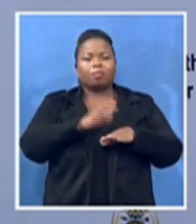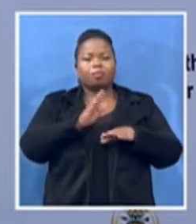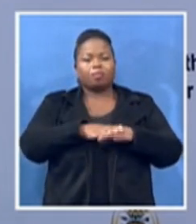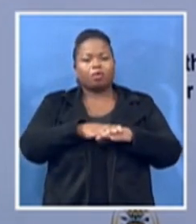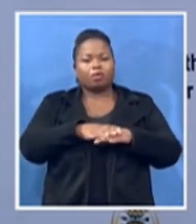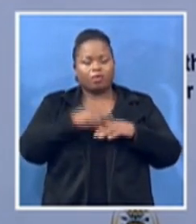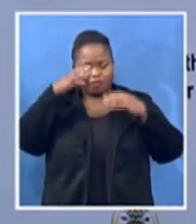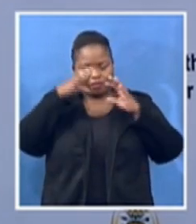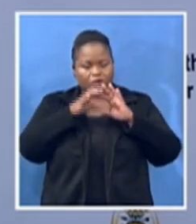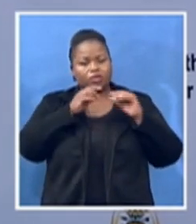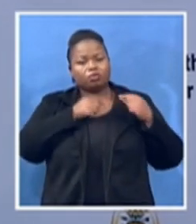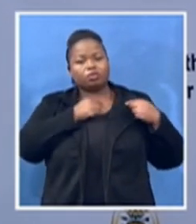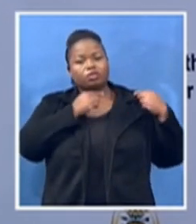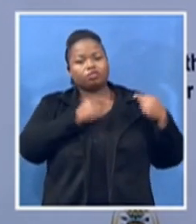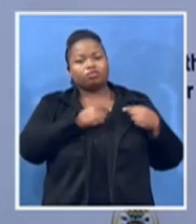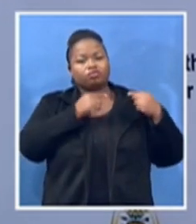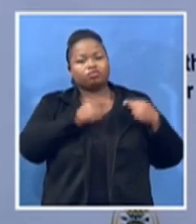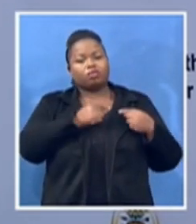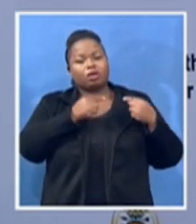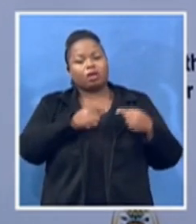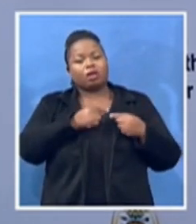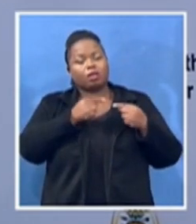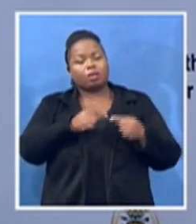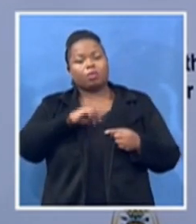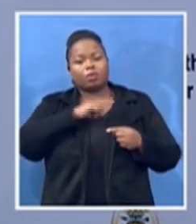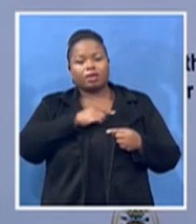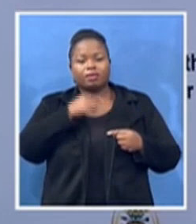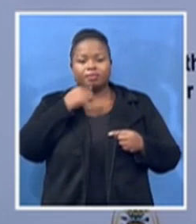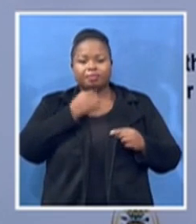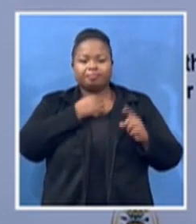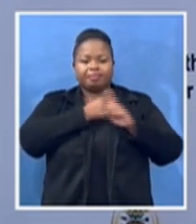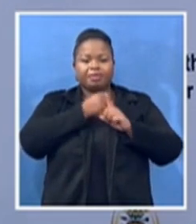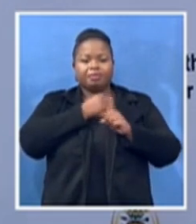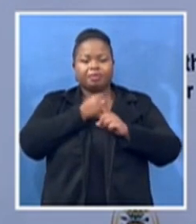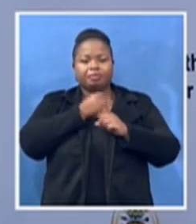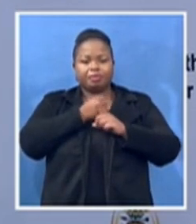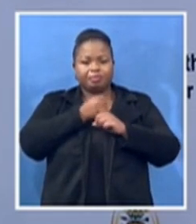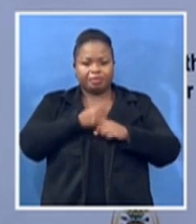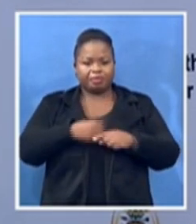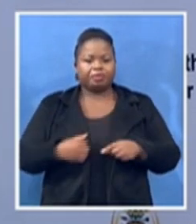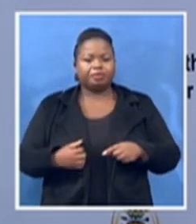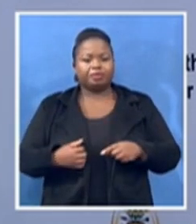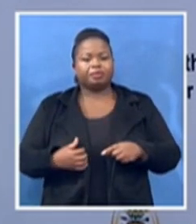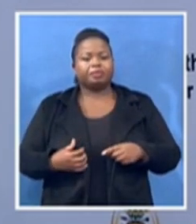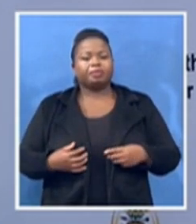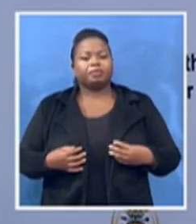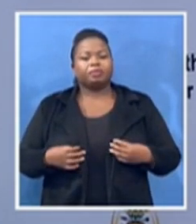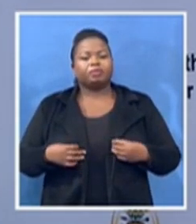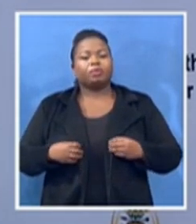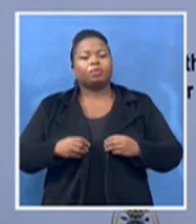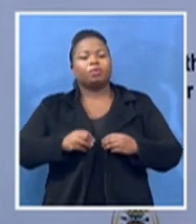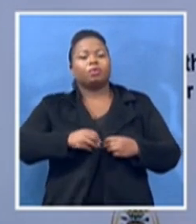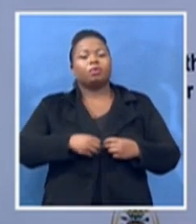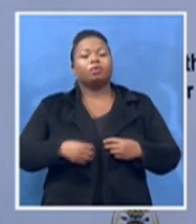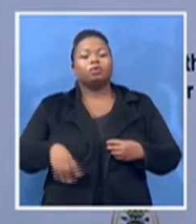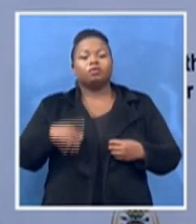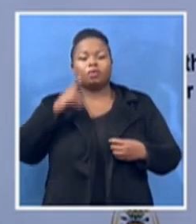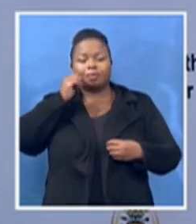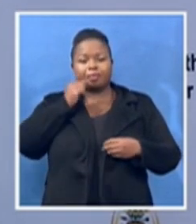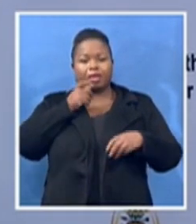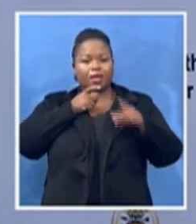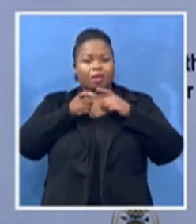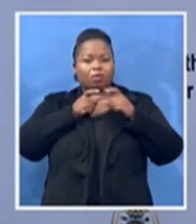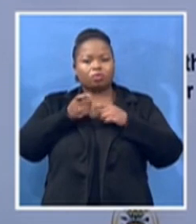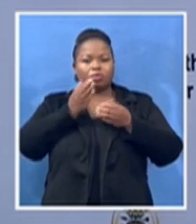fight, eh, fighting patriarchy in, in society. And, eh, ensuring that, eh,